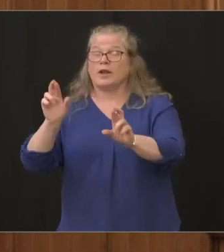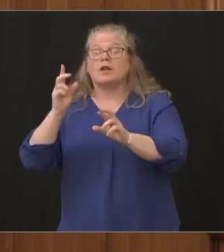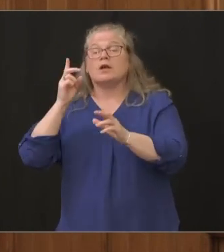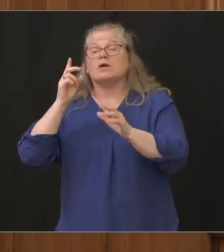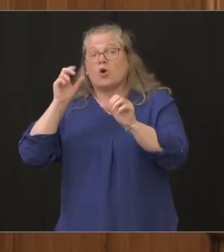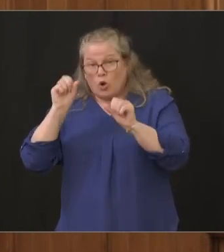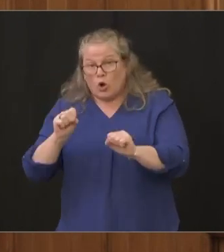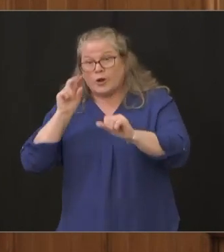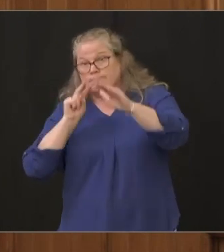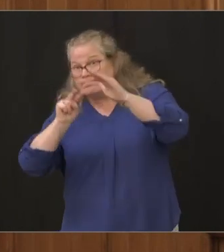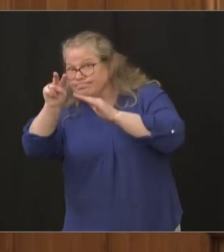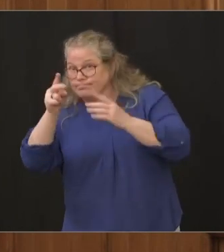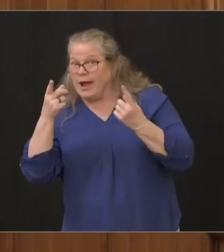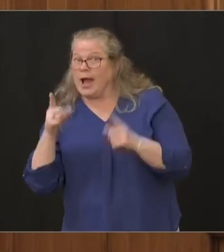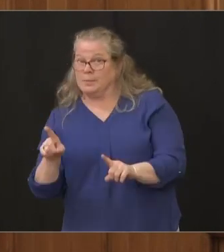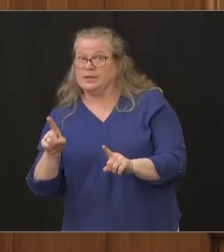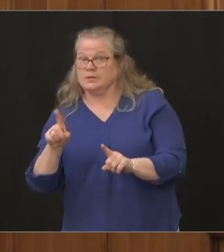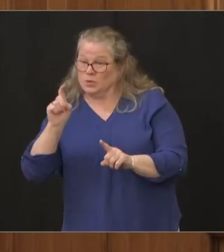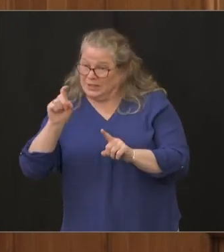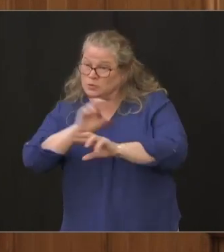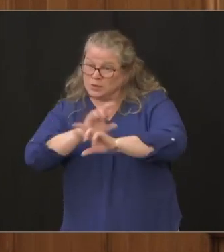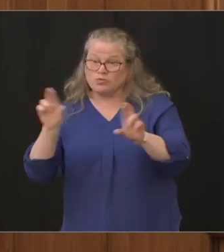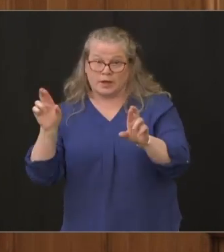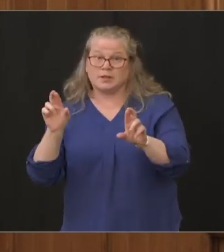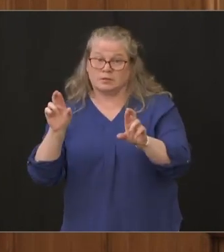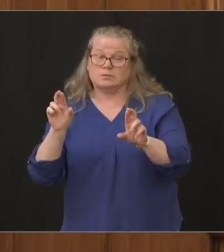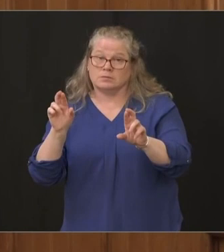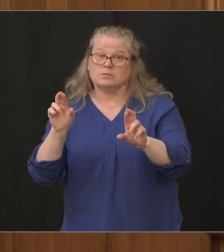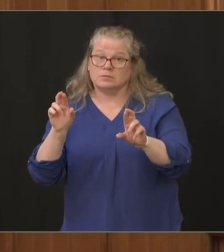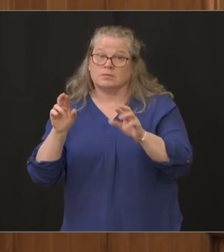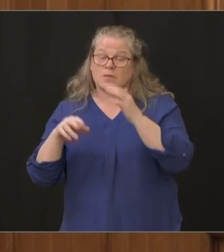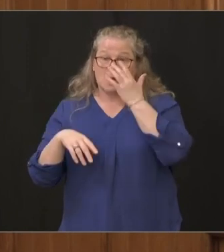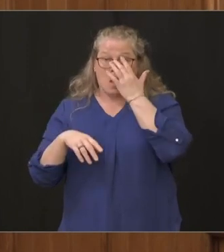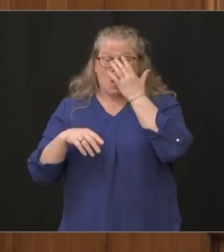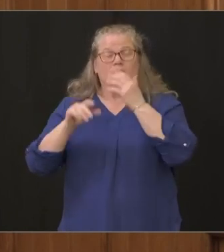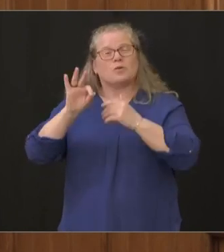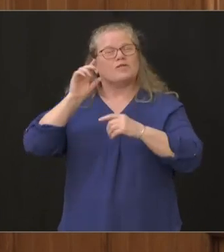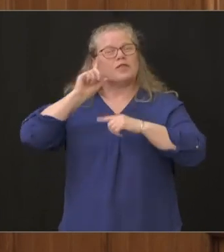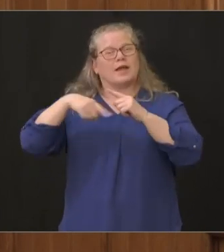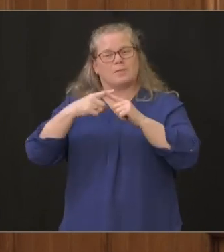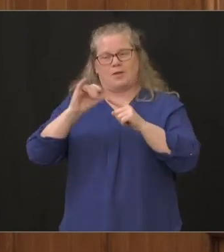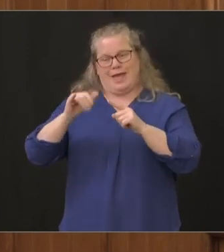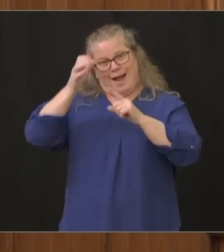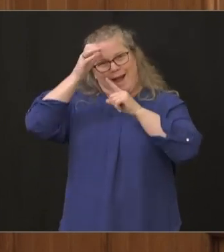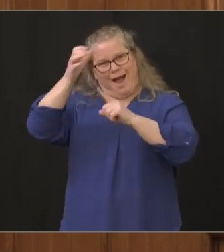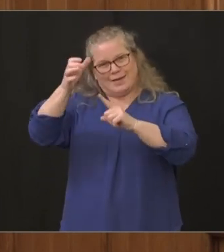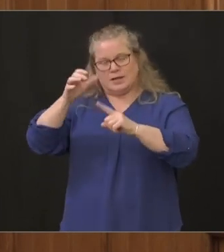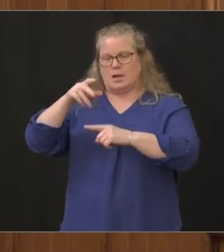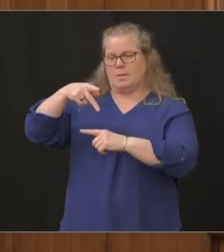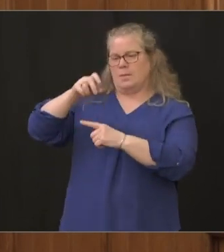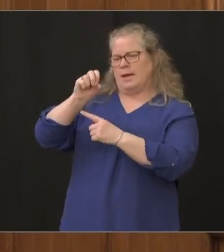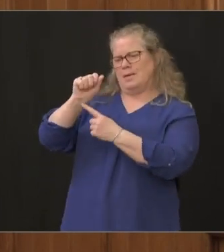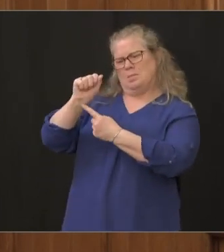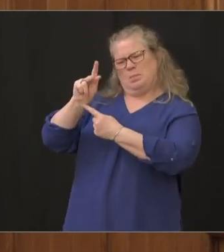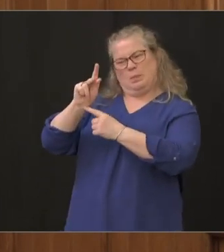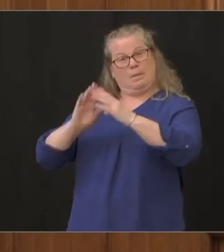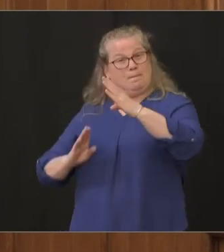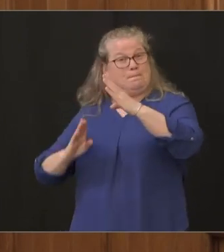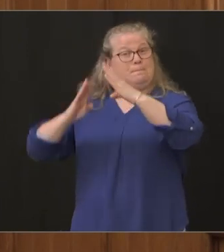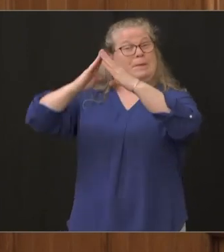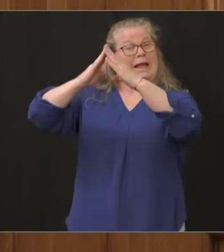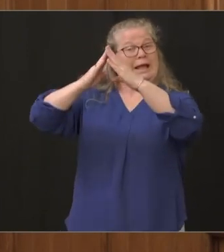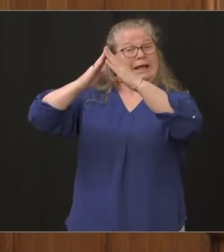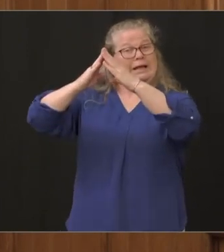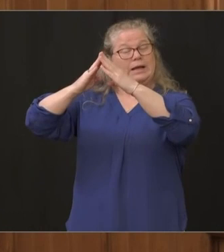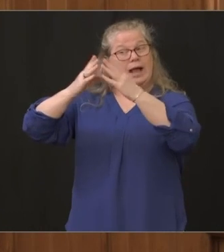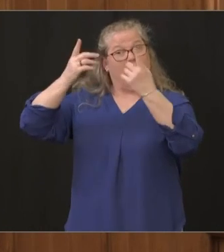and what may very well happen uh so you know this when you think about a peak being at some point in april uh it would carry forward for some time after